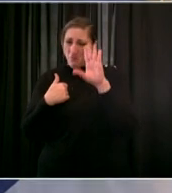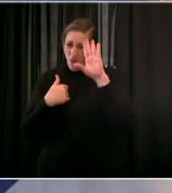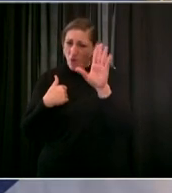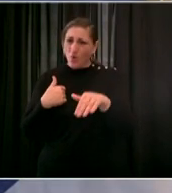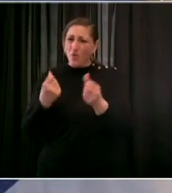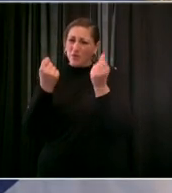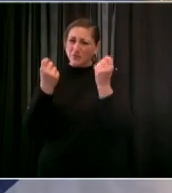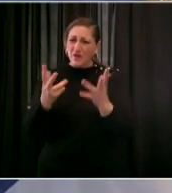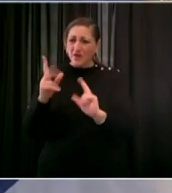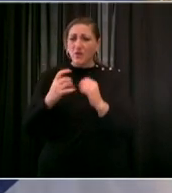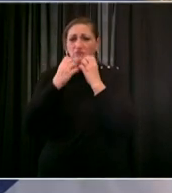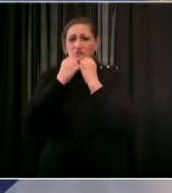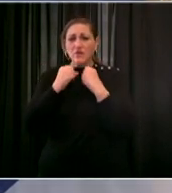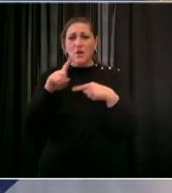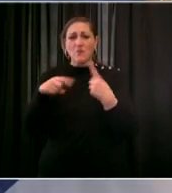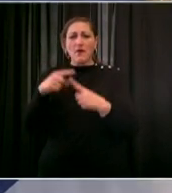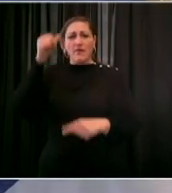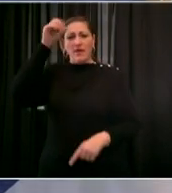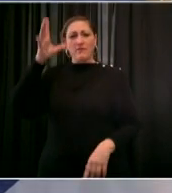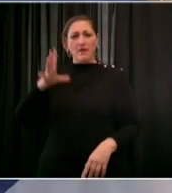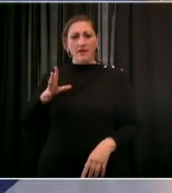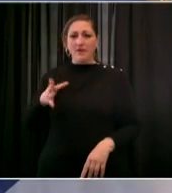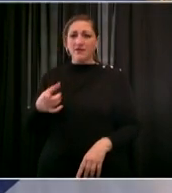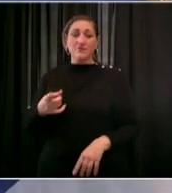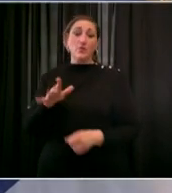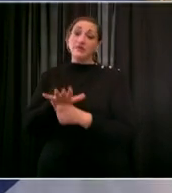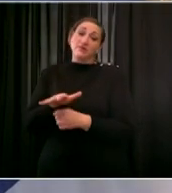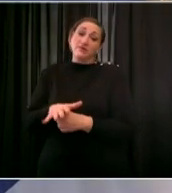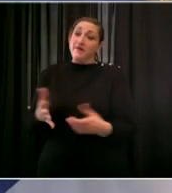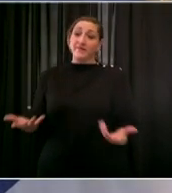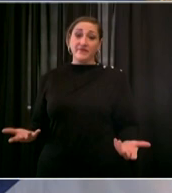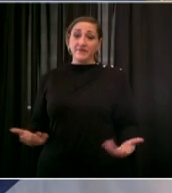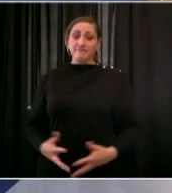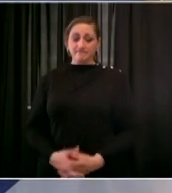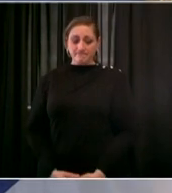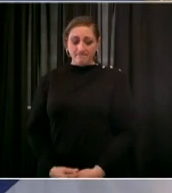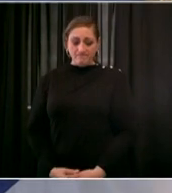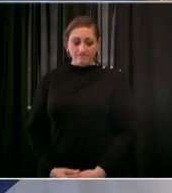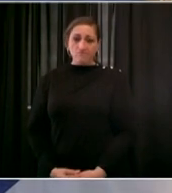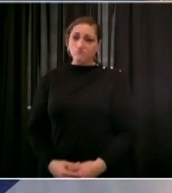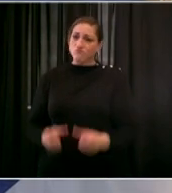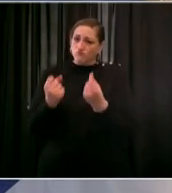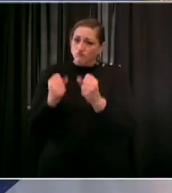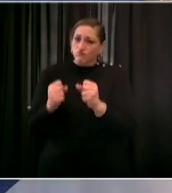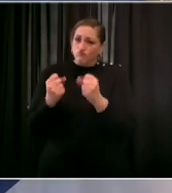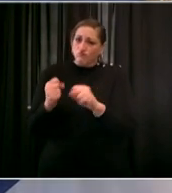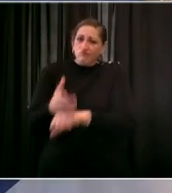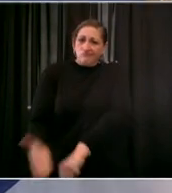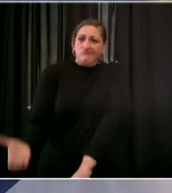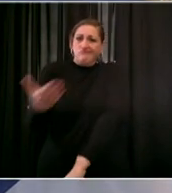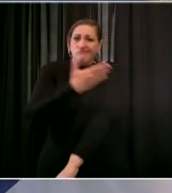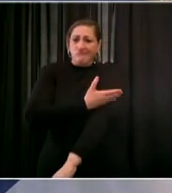named jordan but it wasn't enough this time we must keep trying we before we